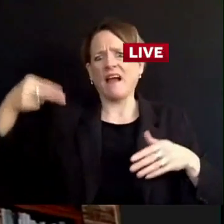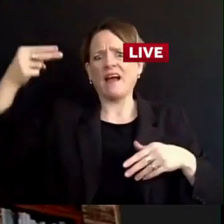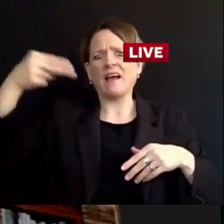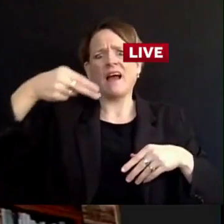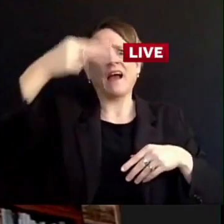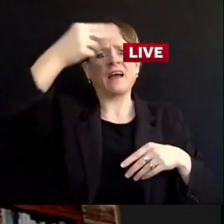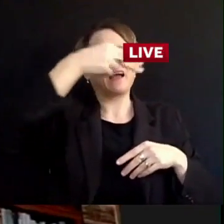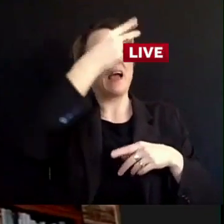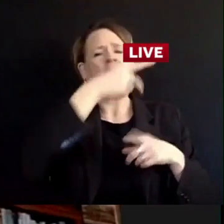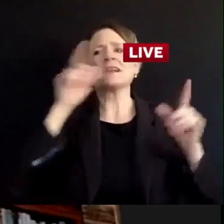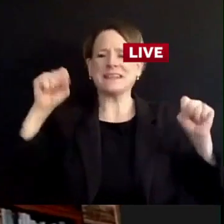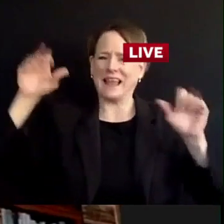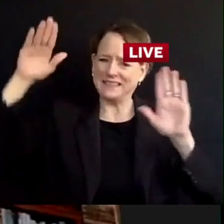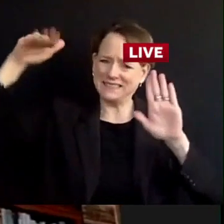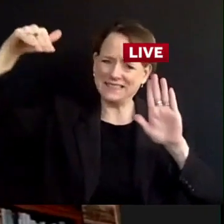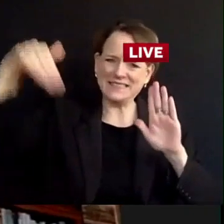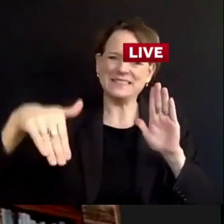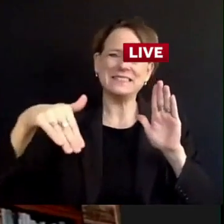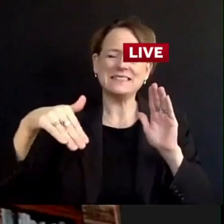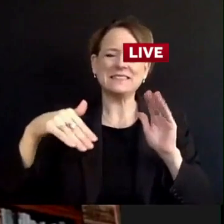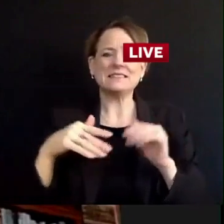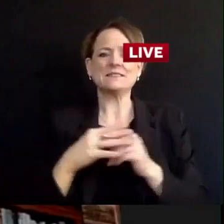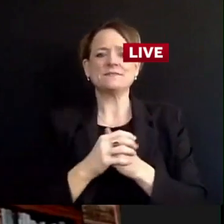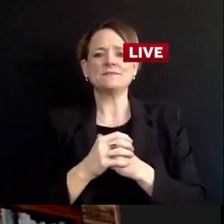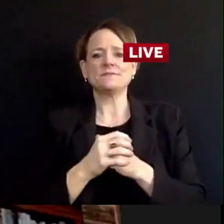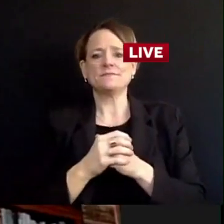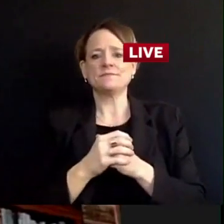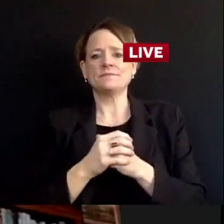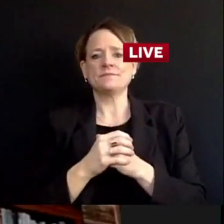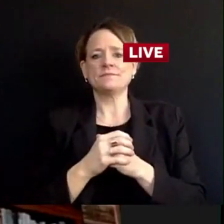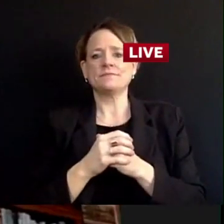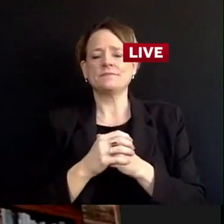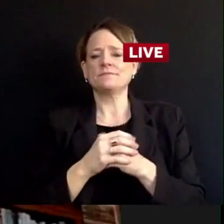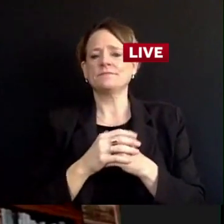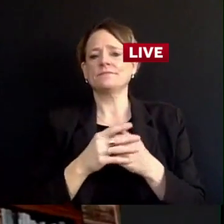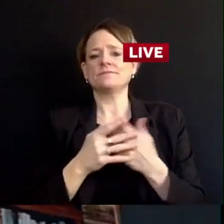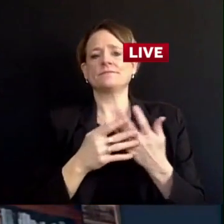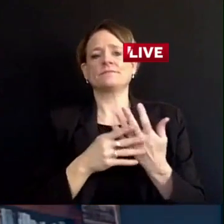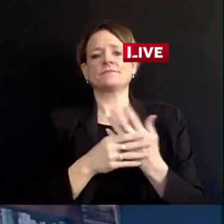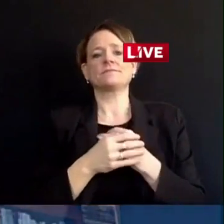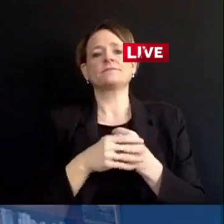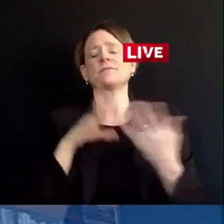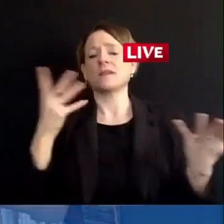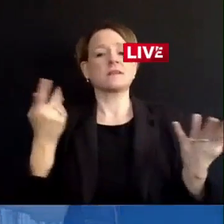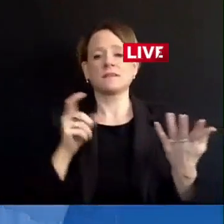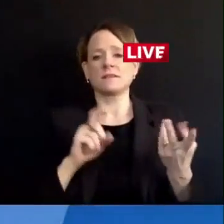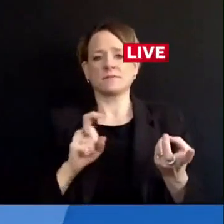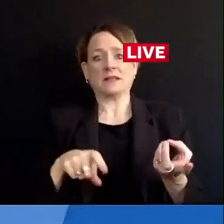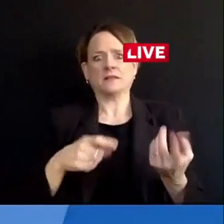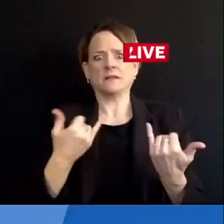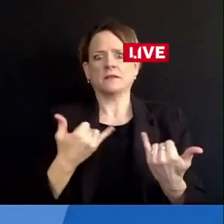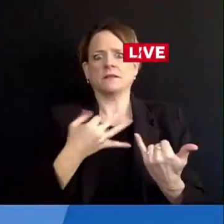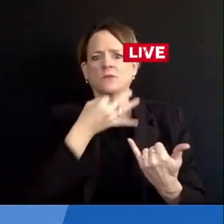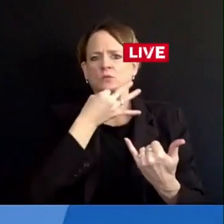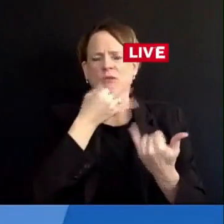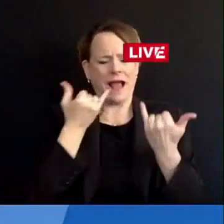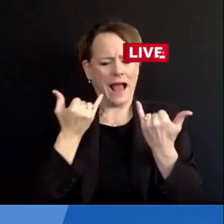if we don't do that, would not be surprising for numbers to continue to get worse. Thank you, Matt. Thank you.